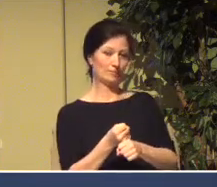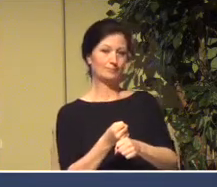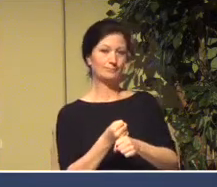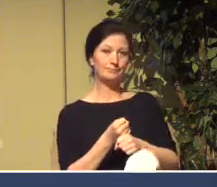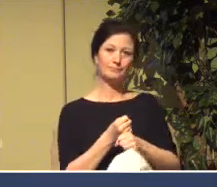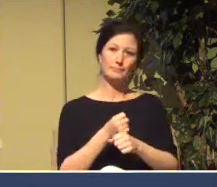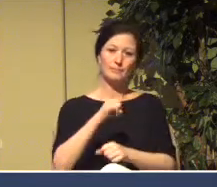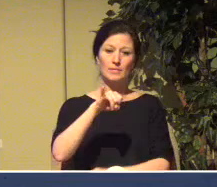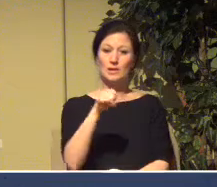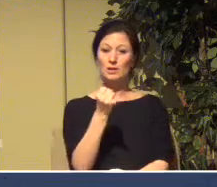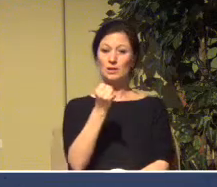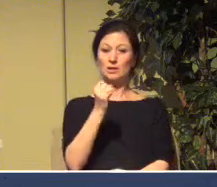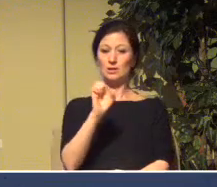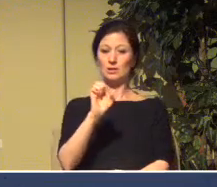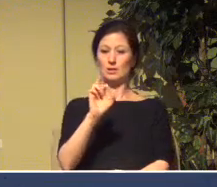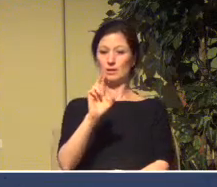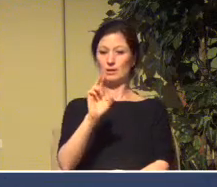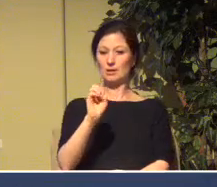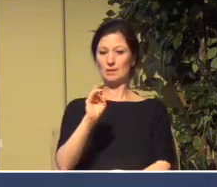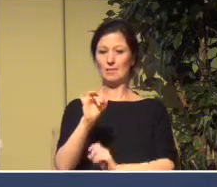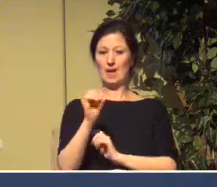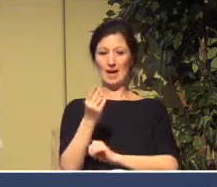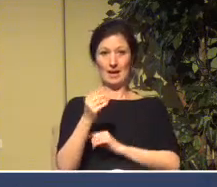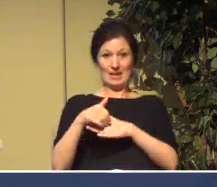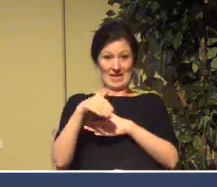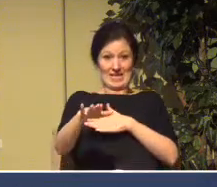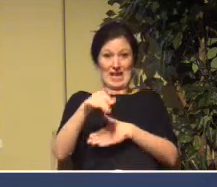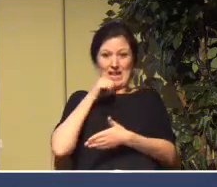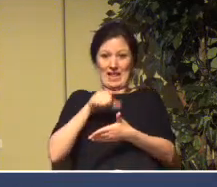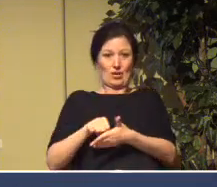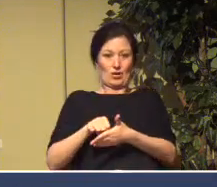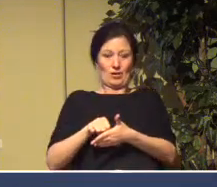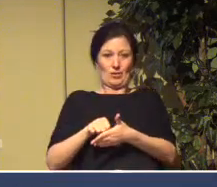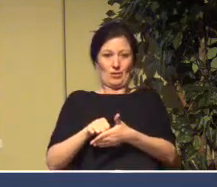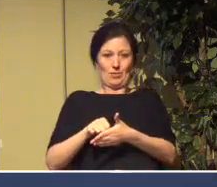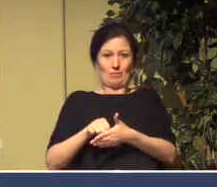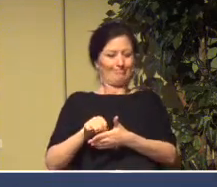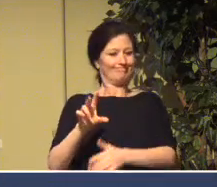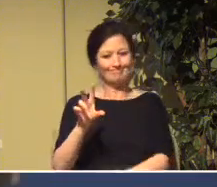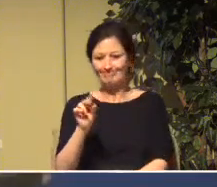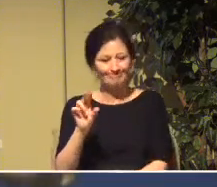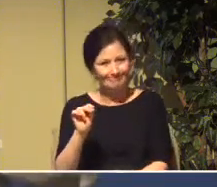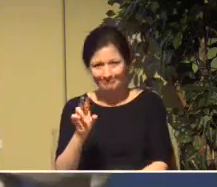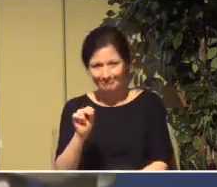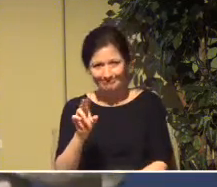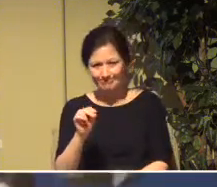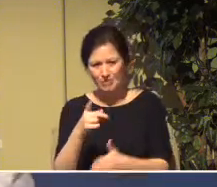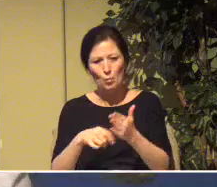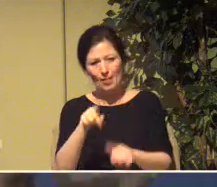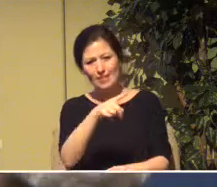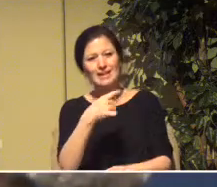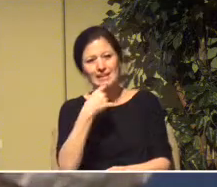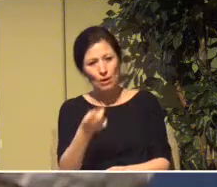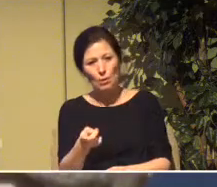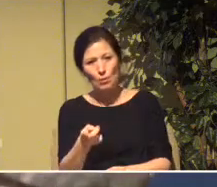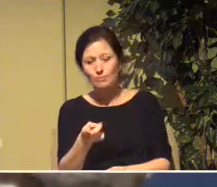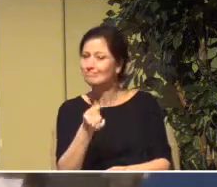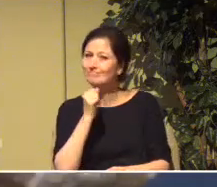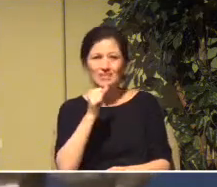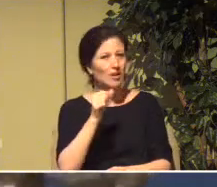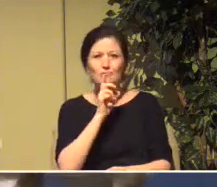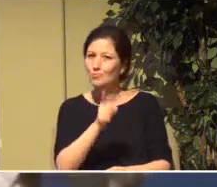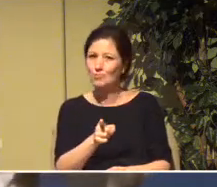Jeremiah sends them this letter and he says to them, No, that's not true. That's not